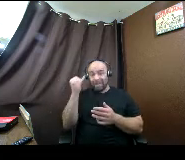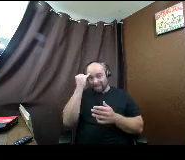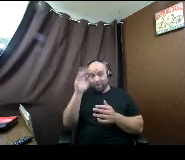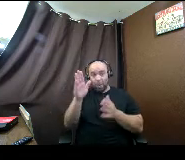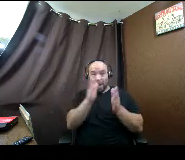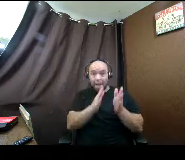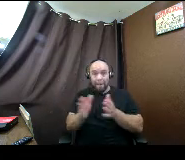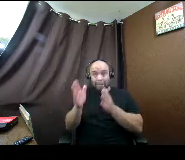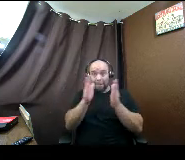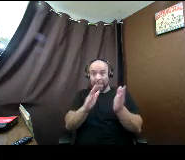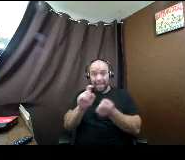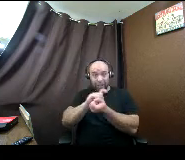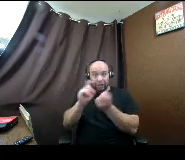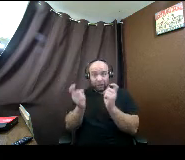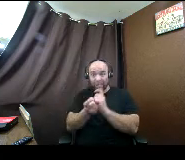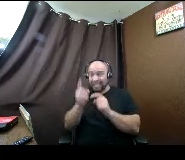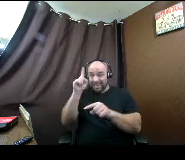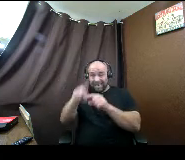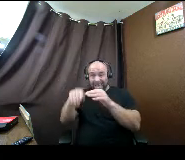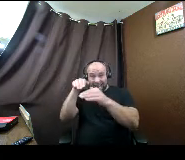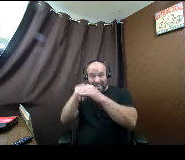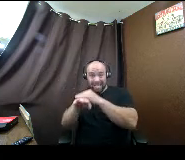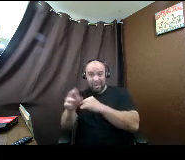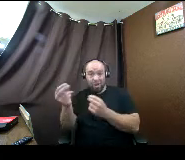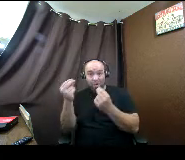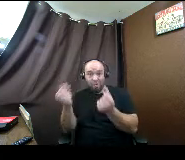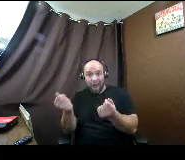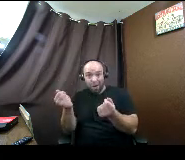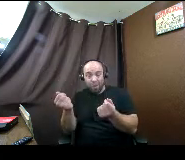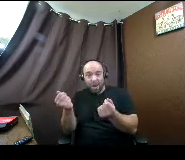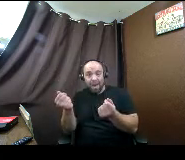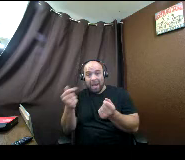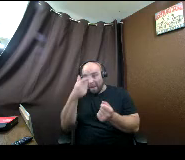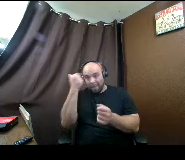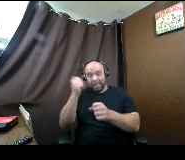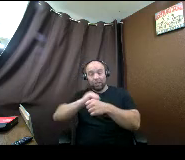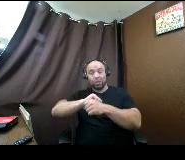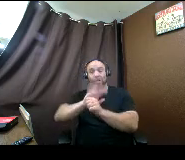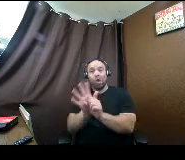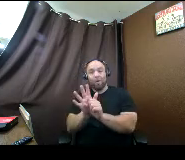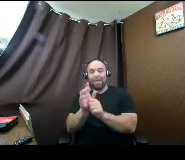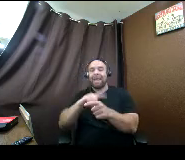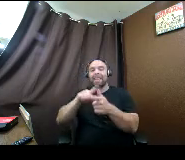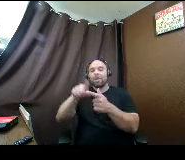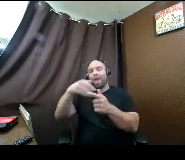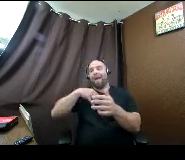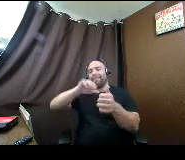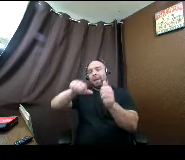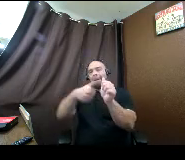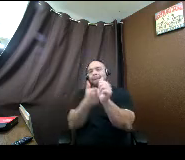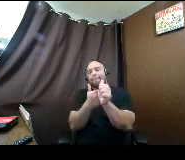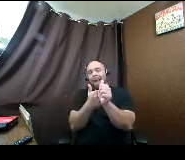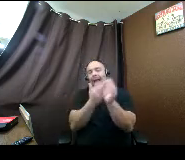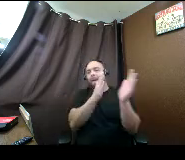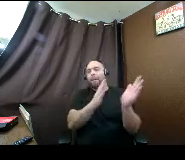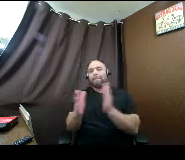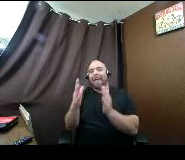you can't get in right away because of. COVID, then you have a backup plan. and funding for it.